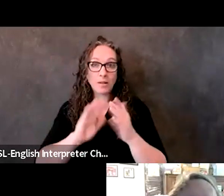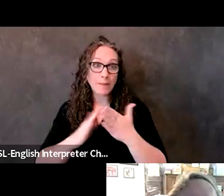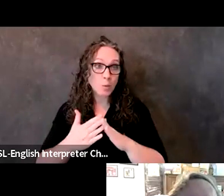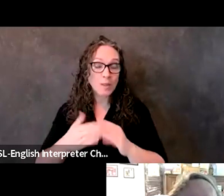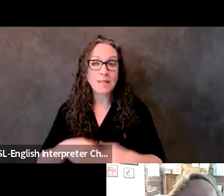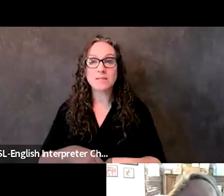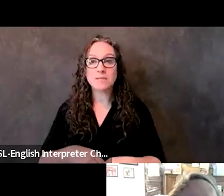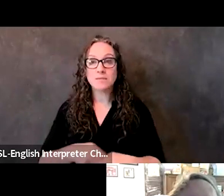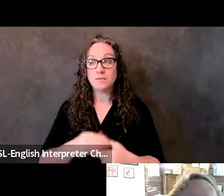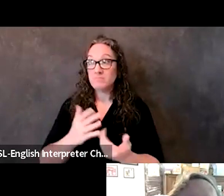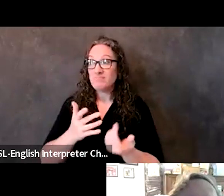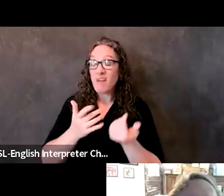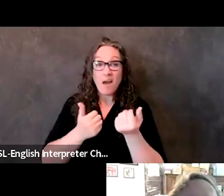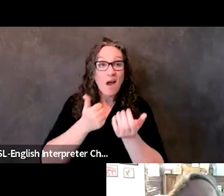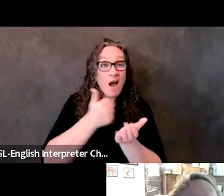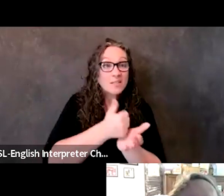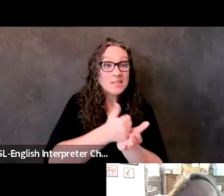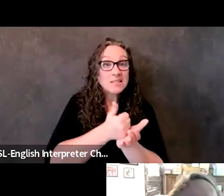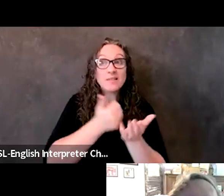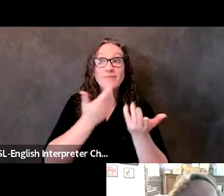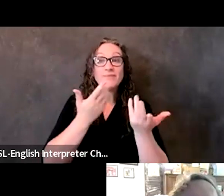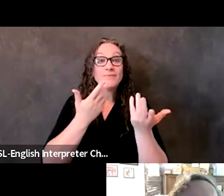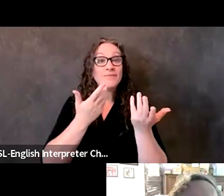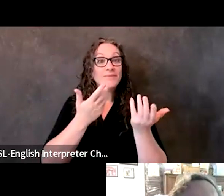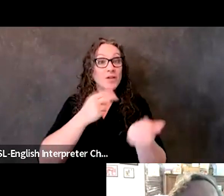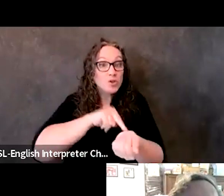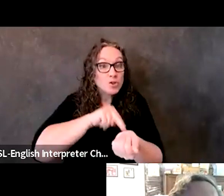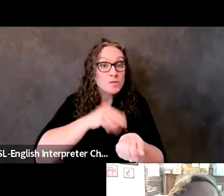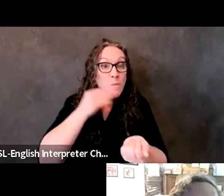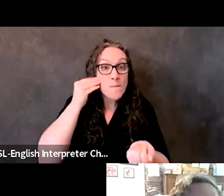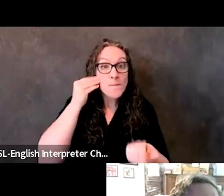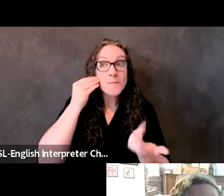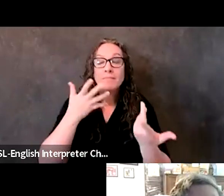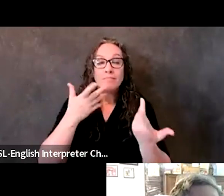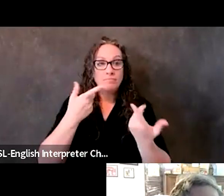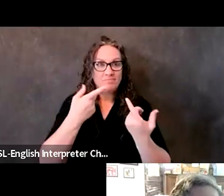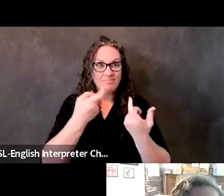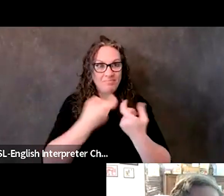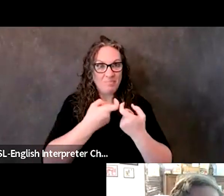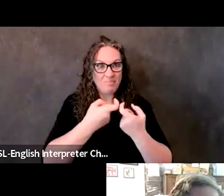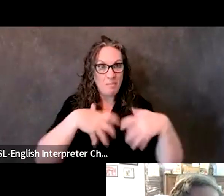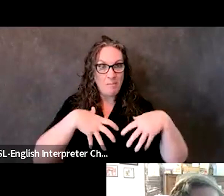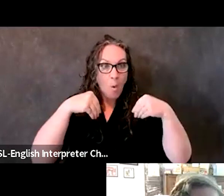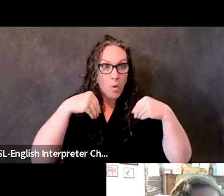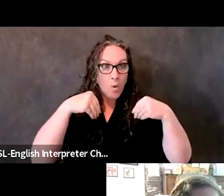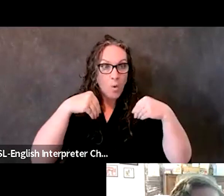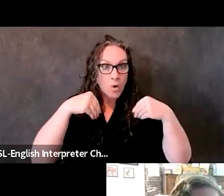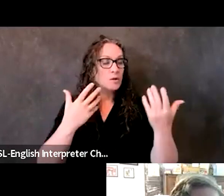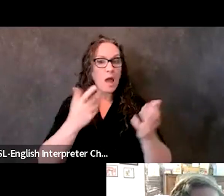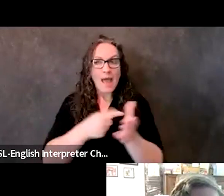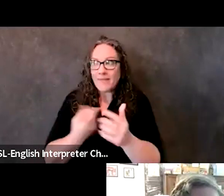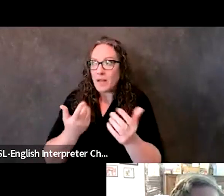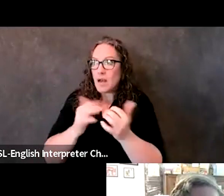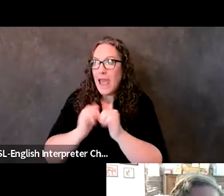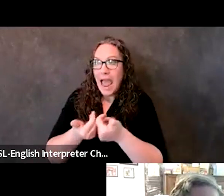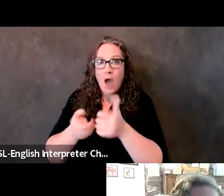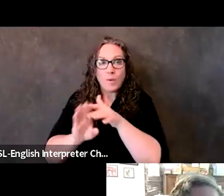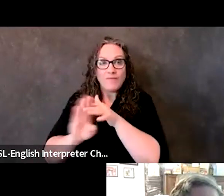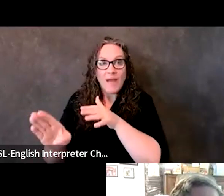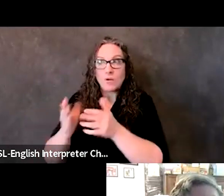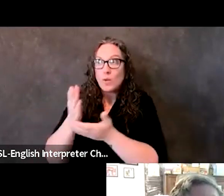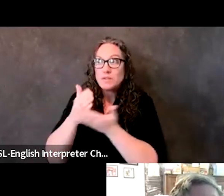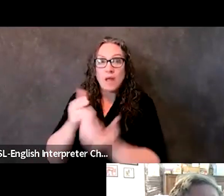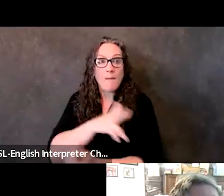you know, lose power. We were very concerned about having to possibly evacuate some of our rural hospitals